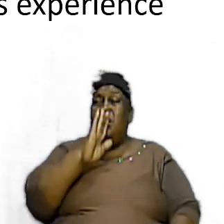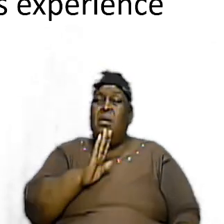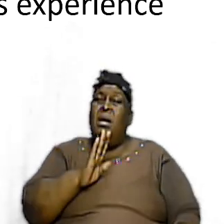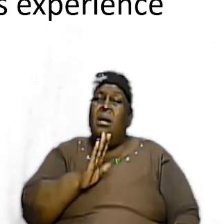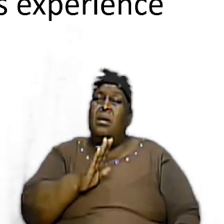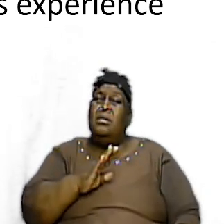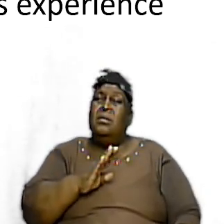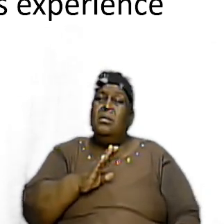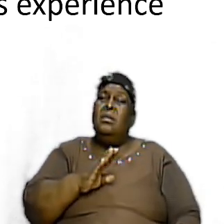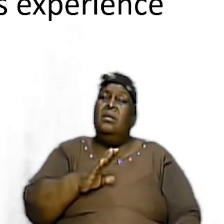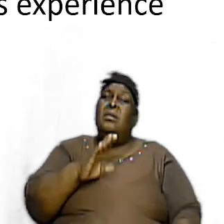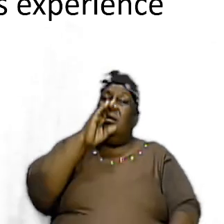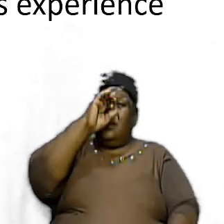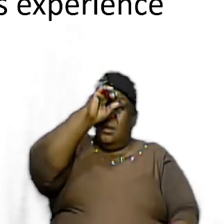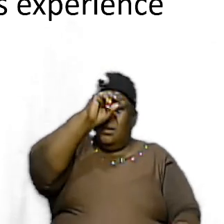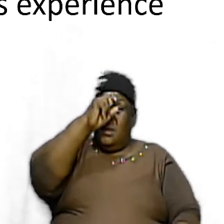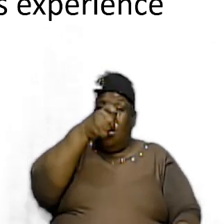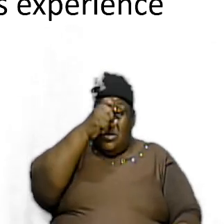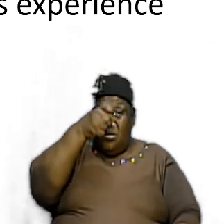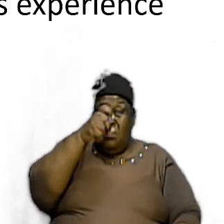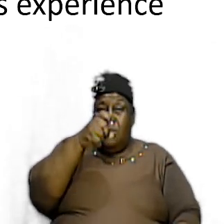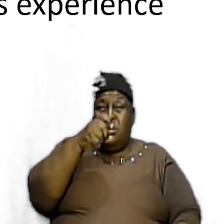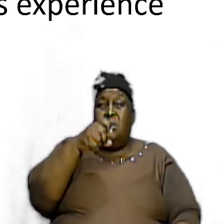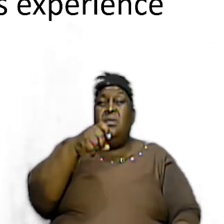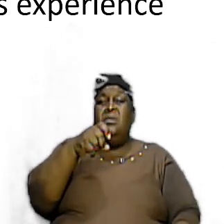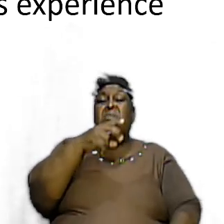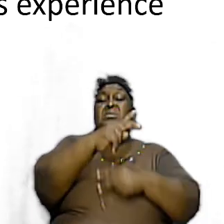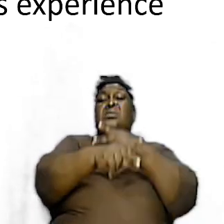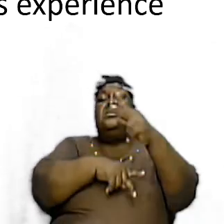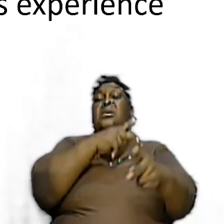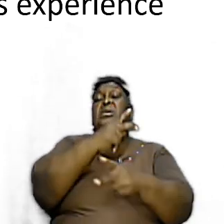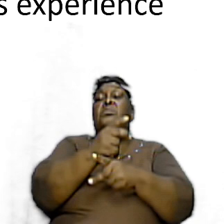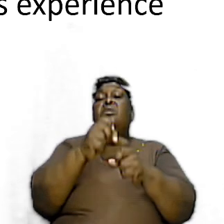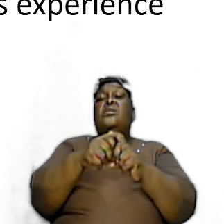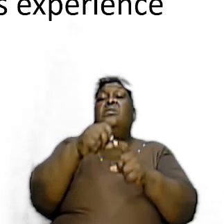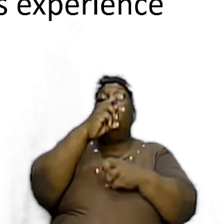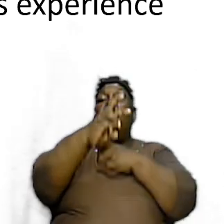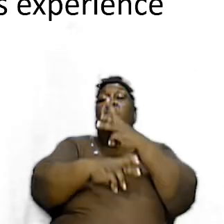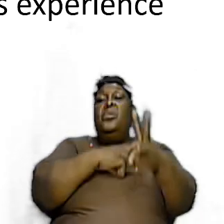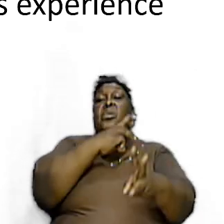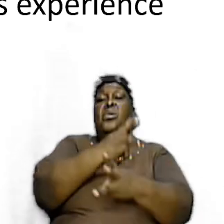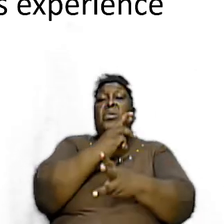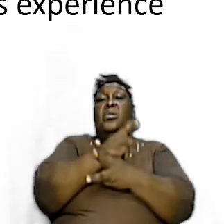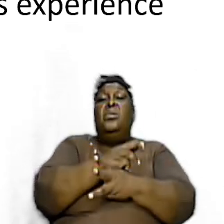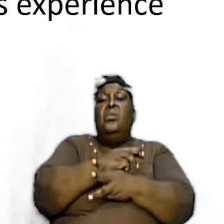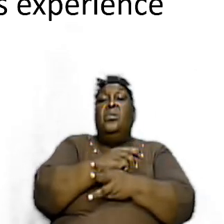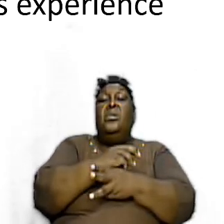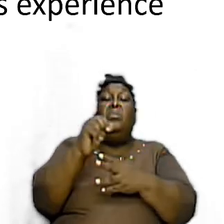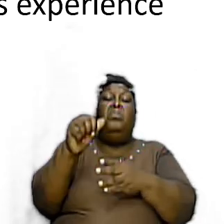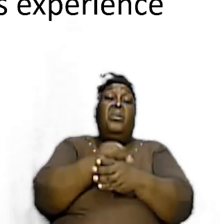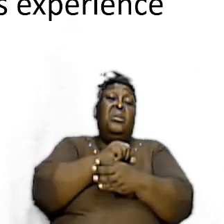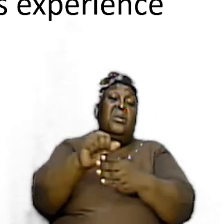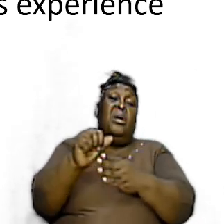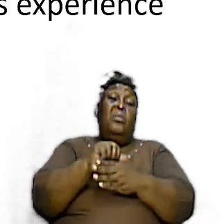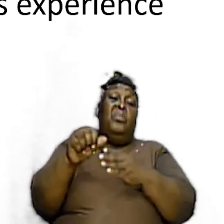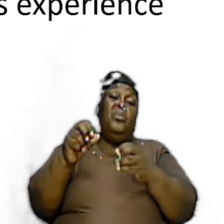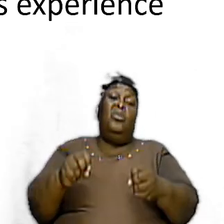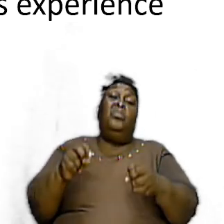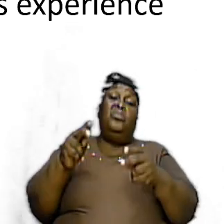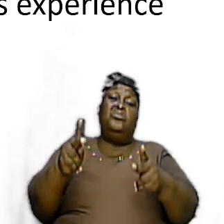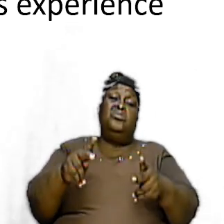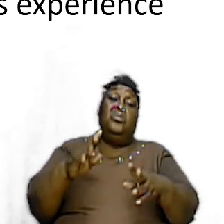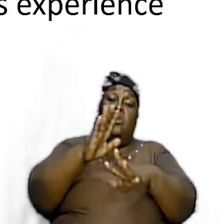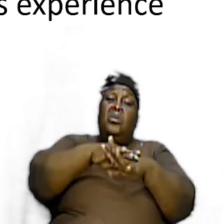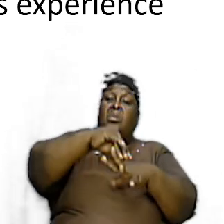that Egypt is a type of the world and so those Old Testament sins for all practical purposes they were called